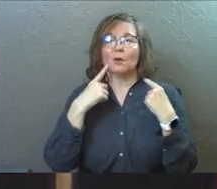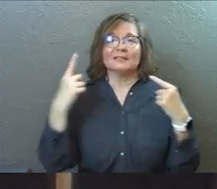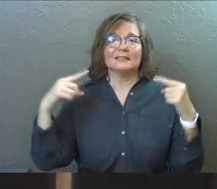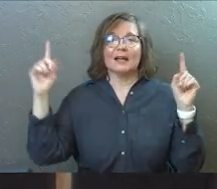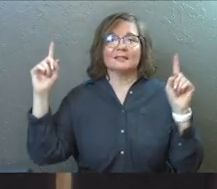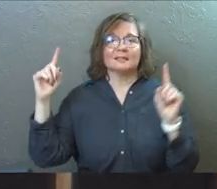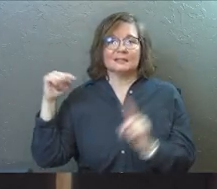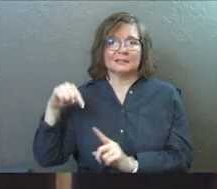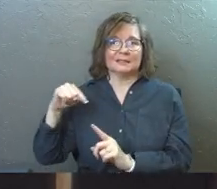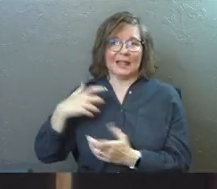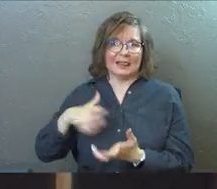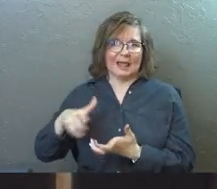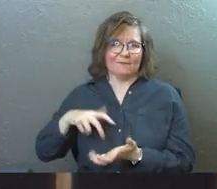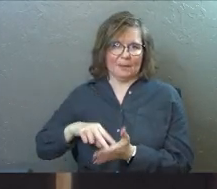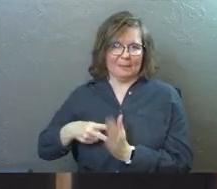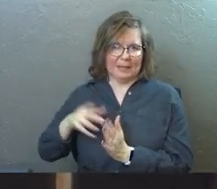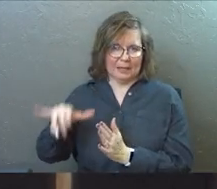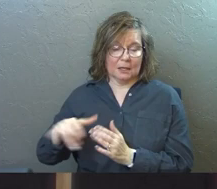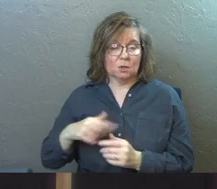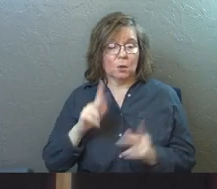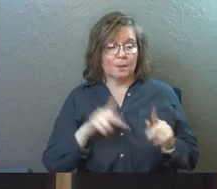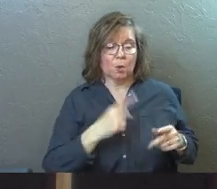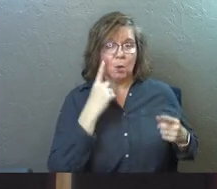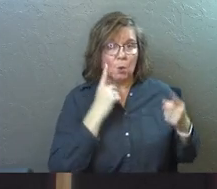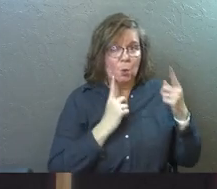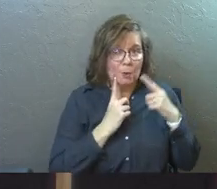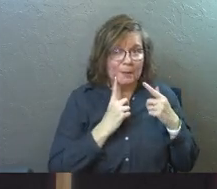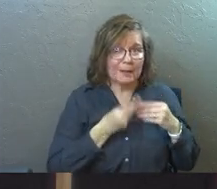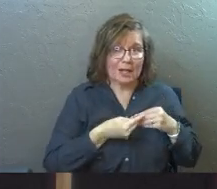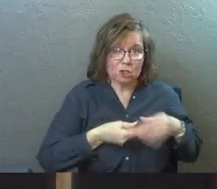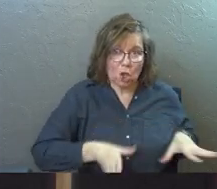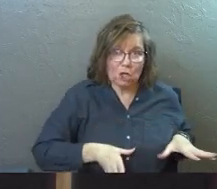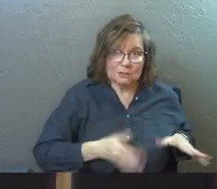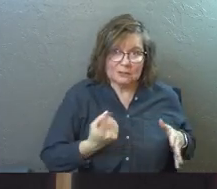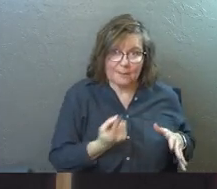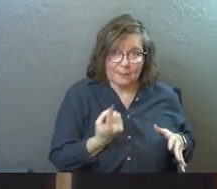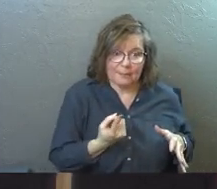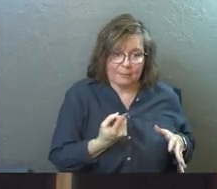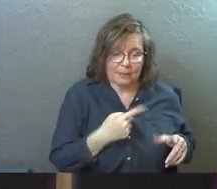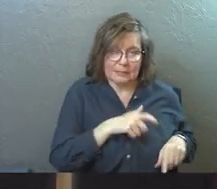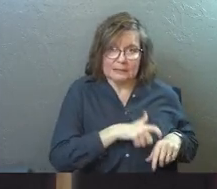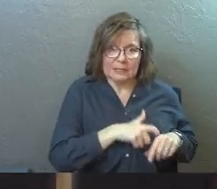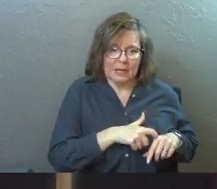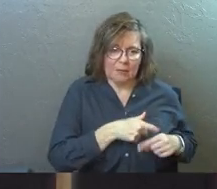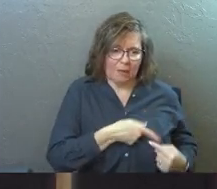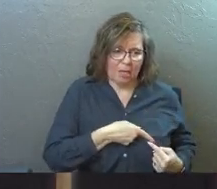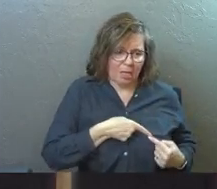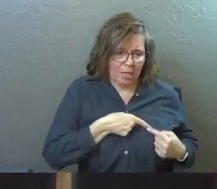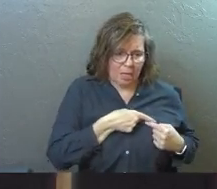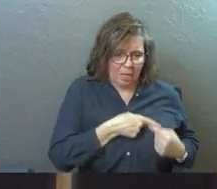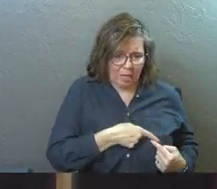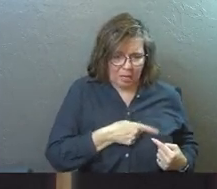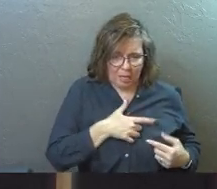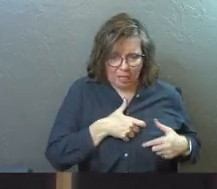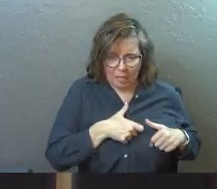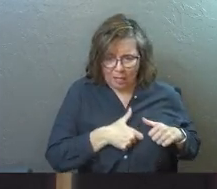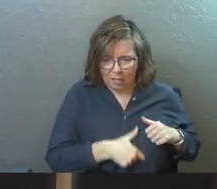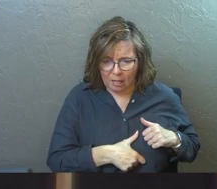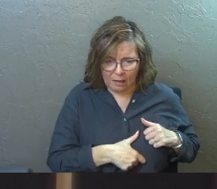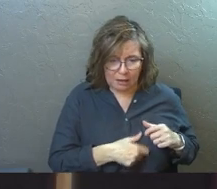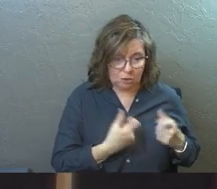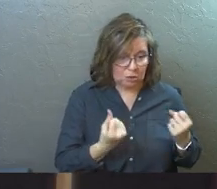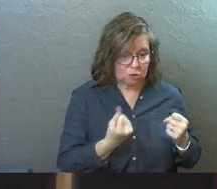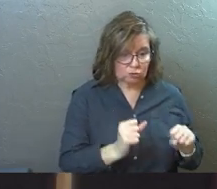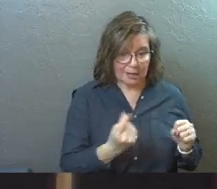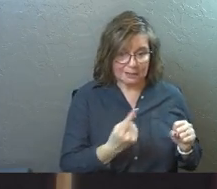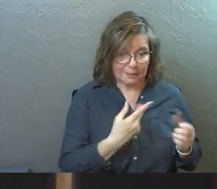success. So the person who is weeping has lost. They're in a time, they're in a season where they tried something